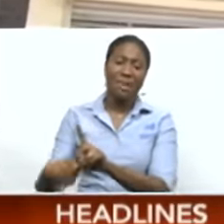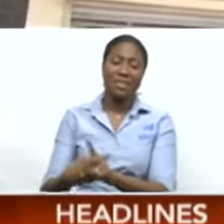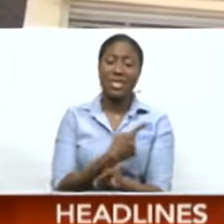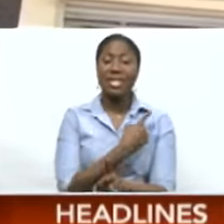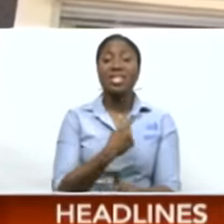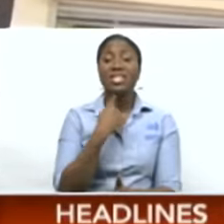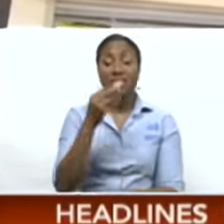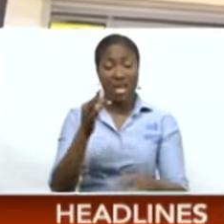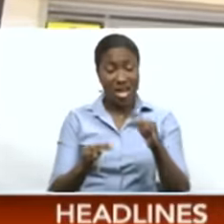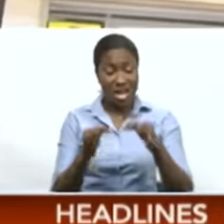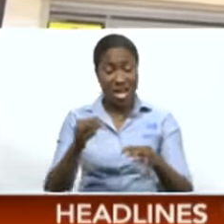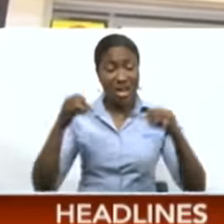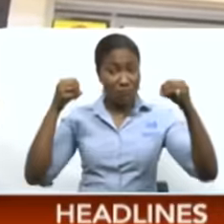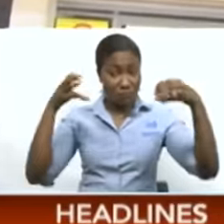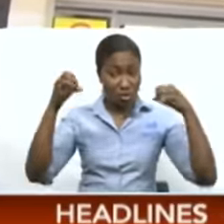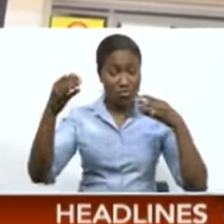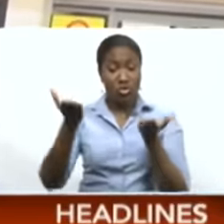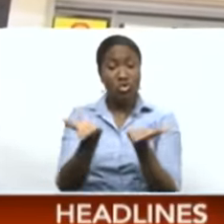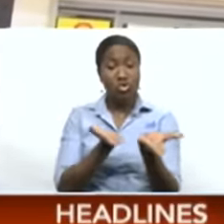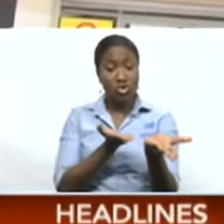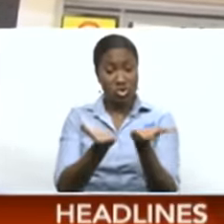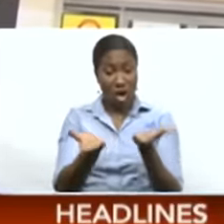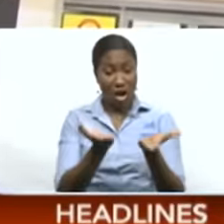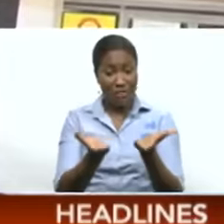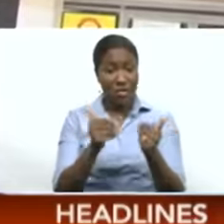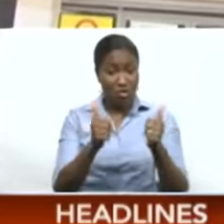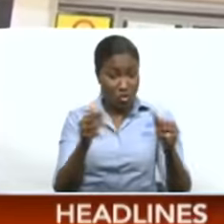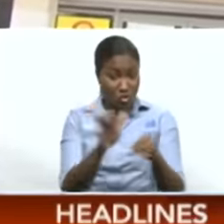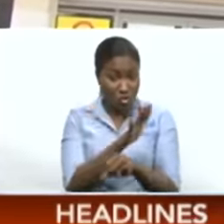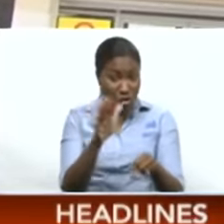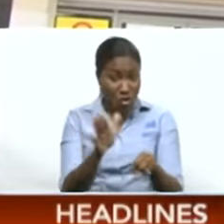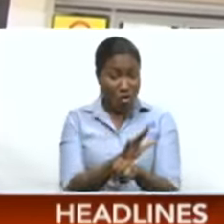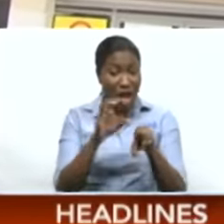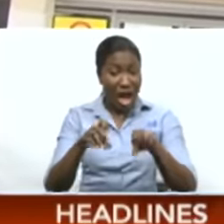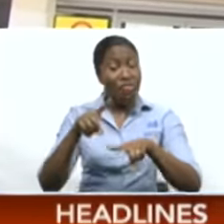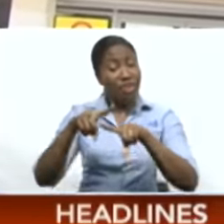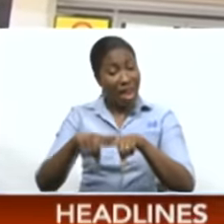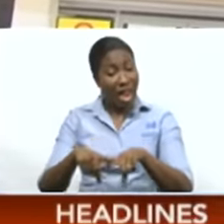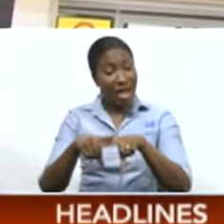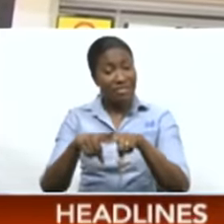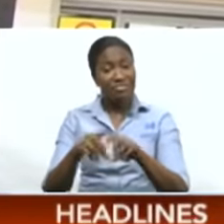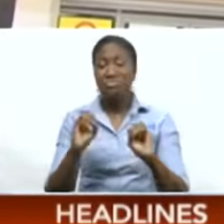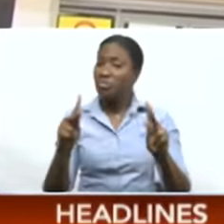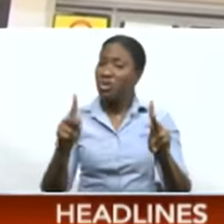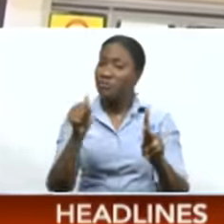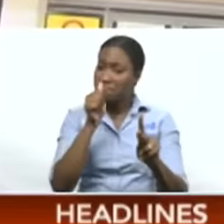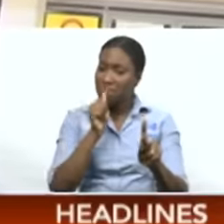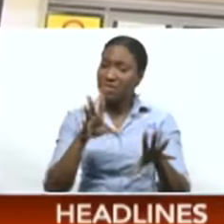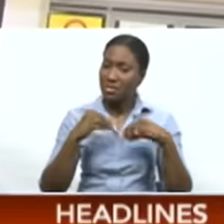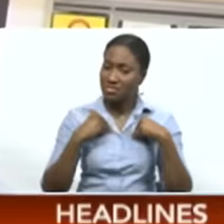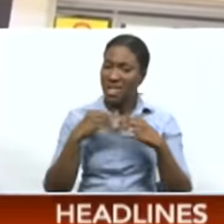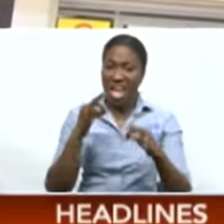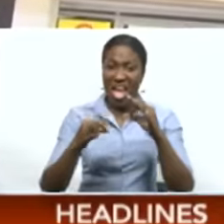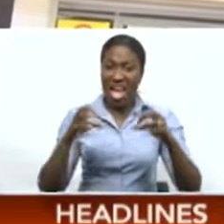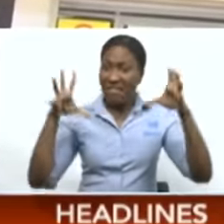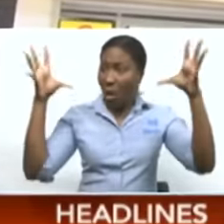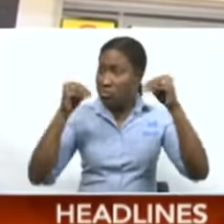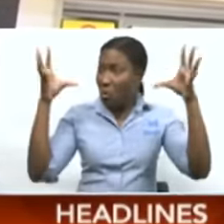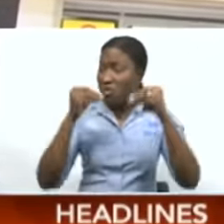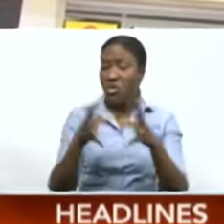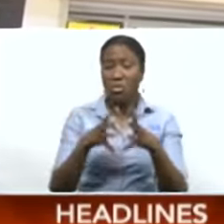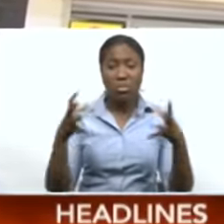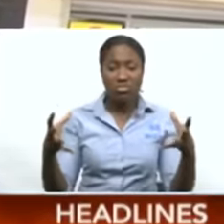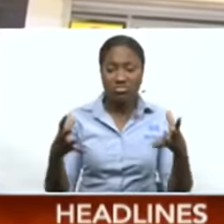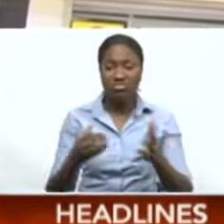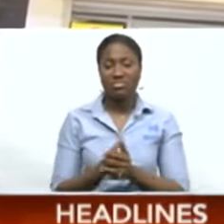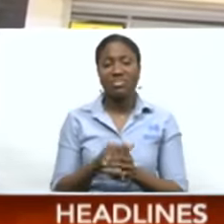of service that is delivered and whether it is reliable. So, I think you have to tie the cost and the timing of the cost at the actual